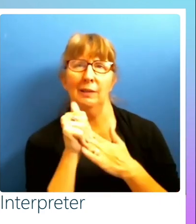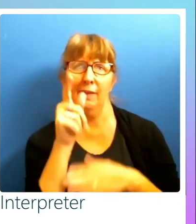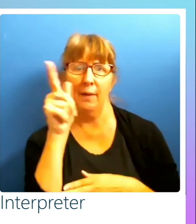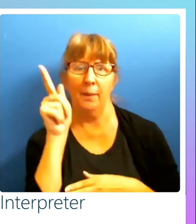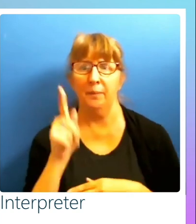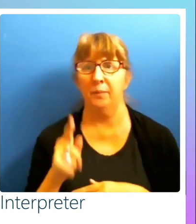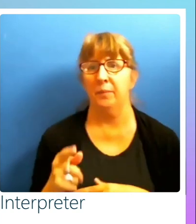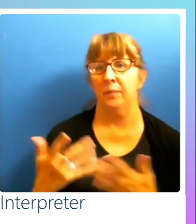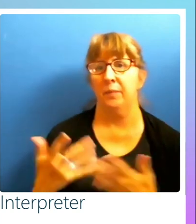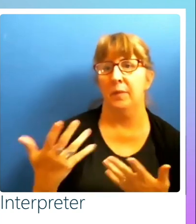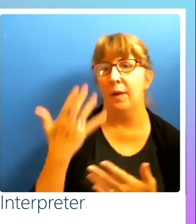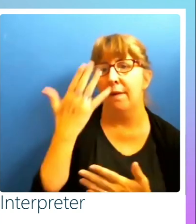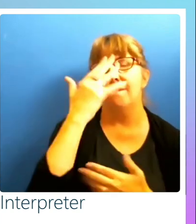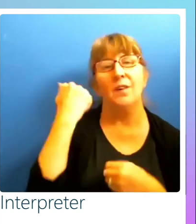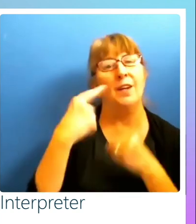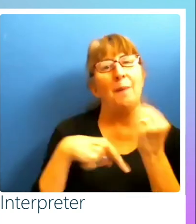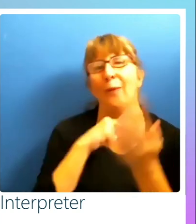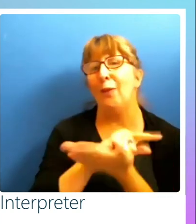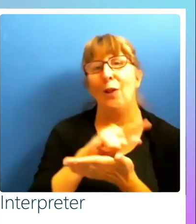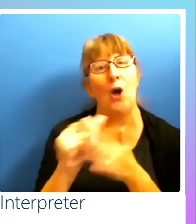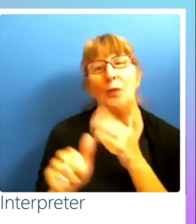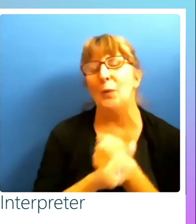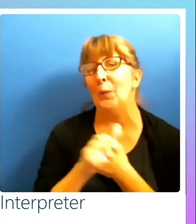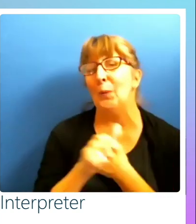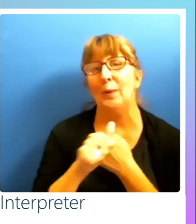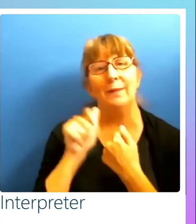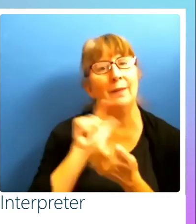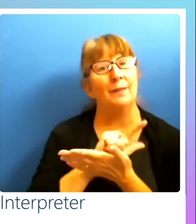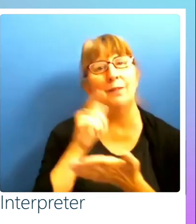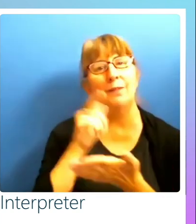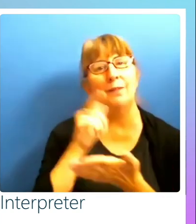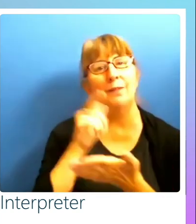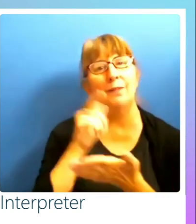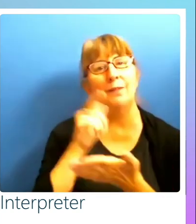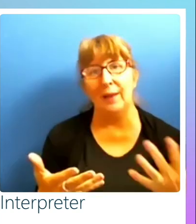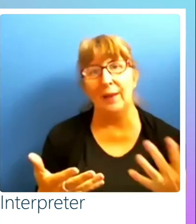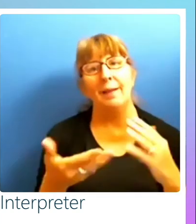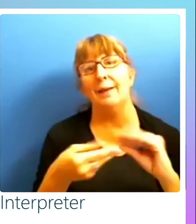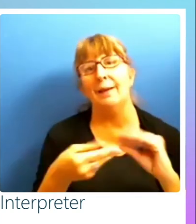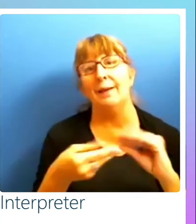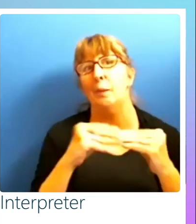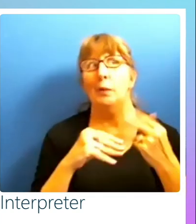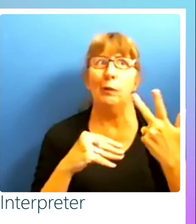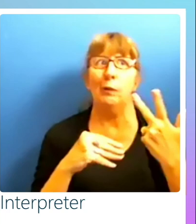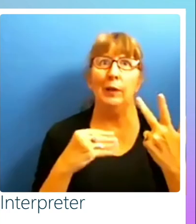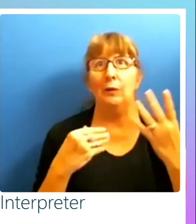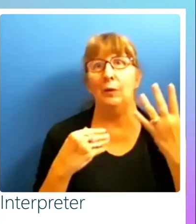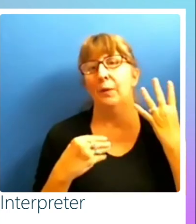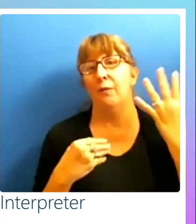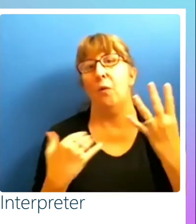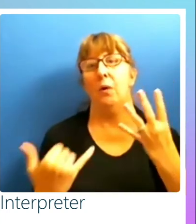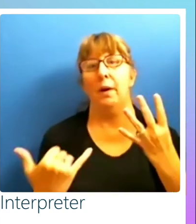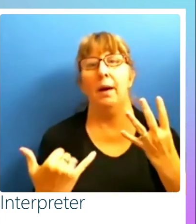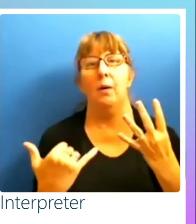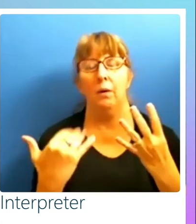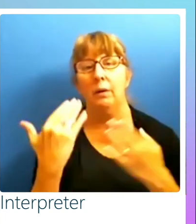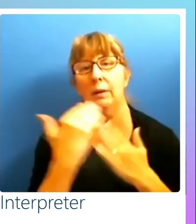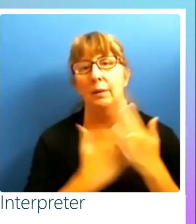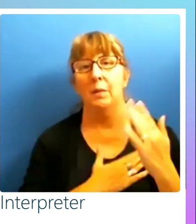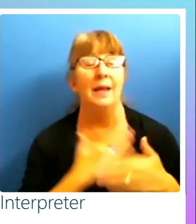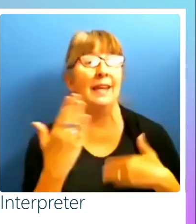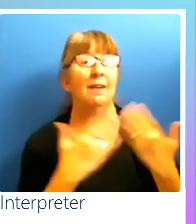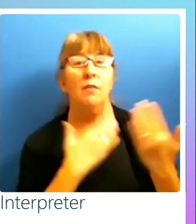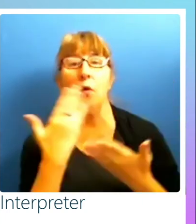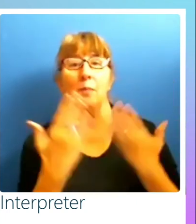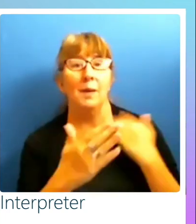and the risk of lawsuits, I guess. So that's number three moving to number four on my list. And I would again say that even though it may not be.